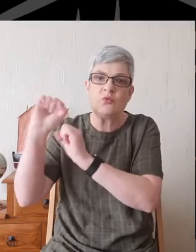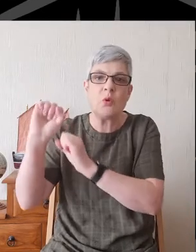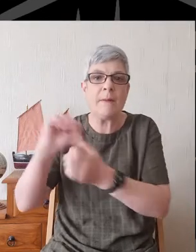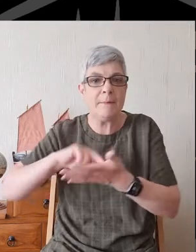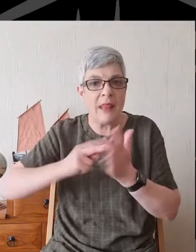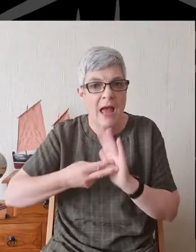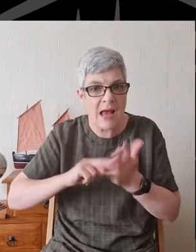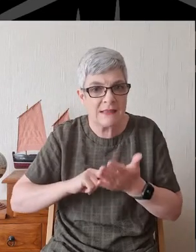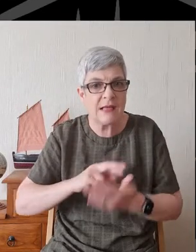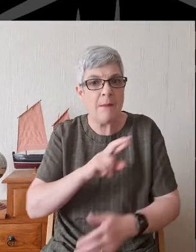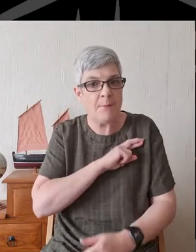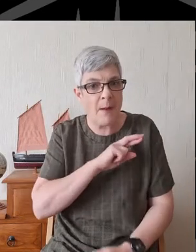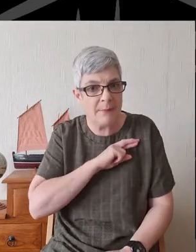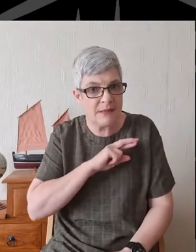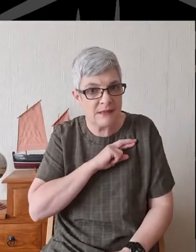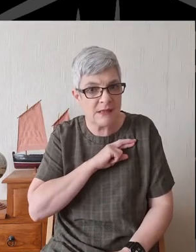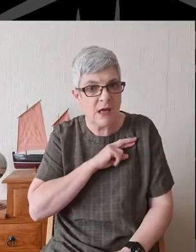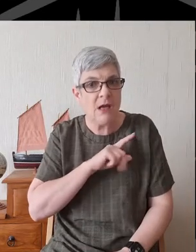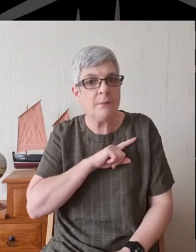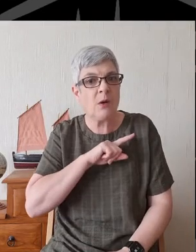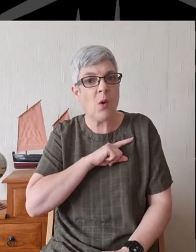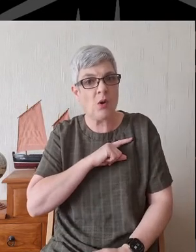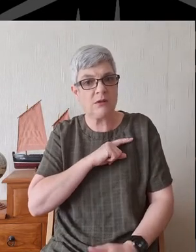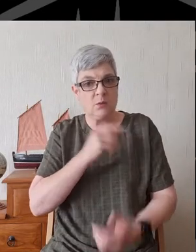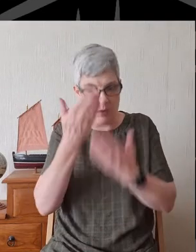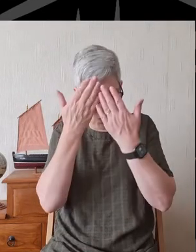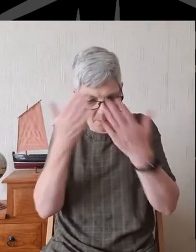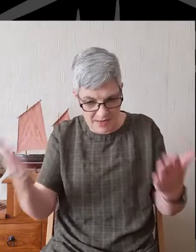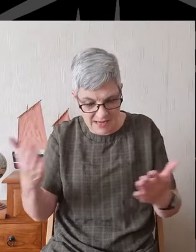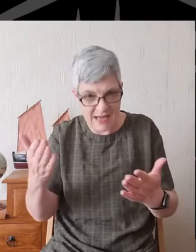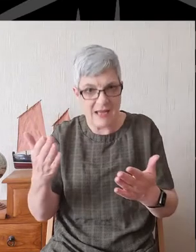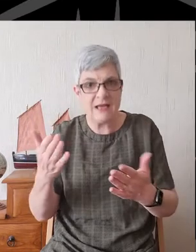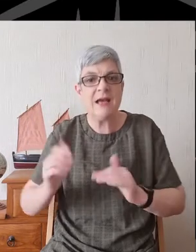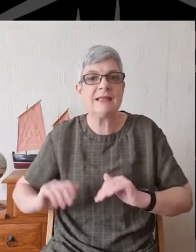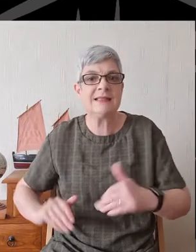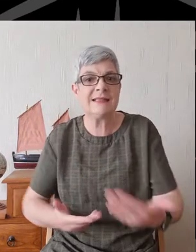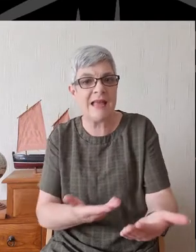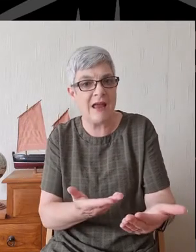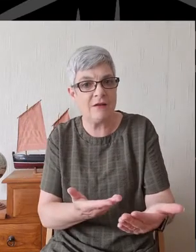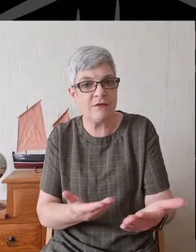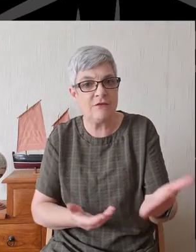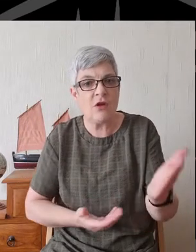as we seek to obey you and serve you in all of life.